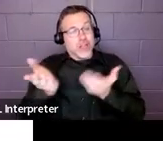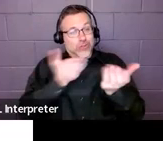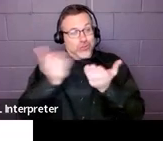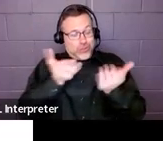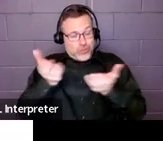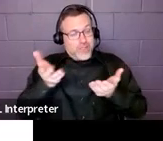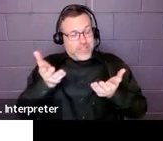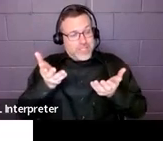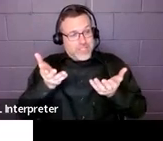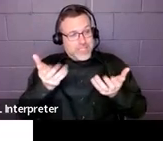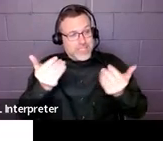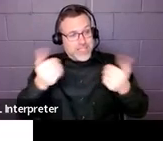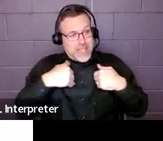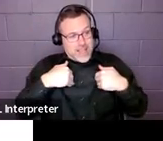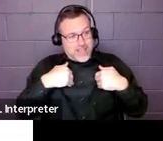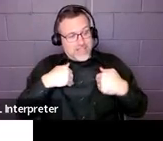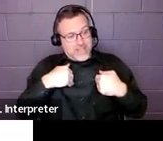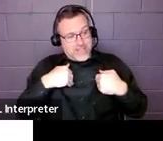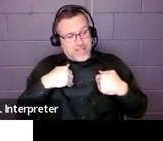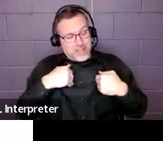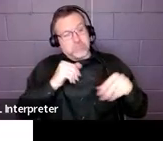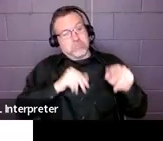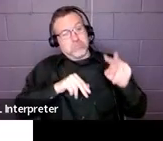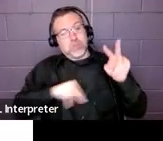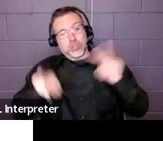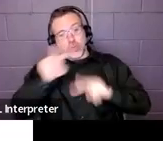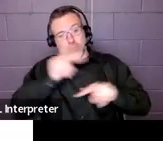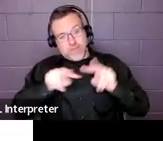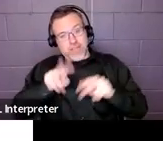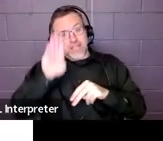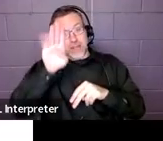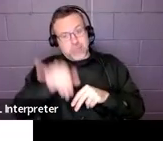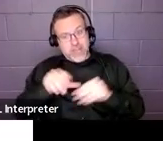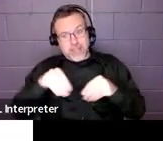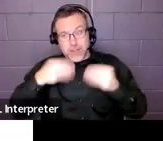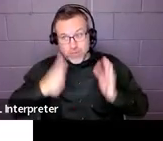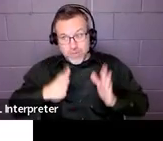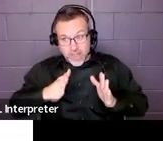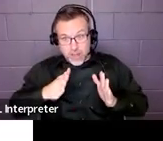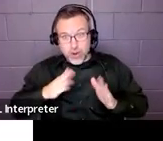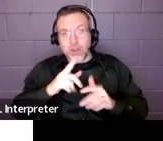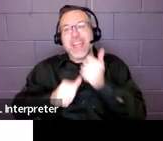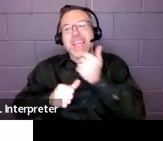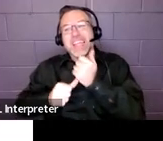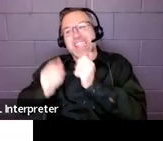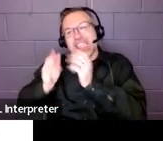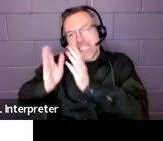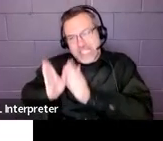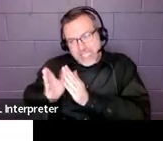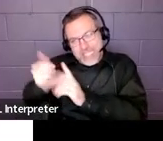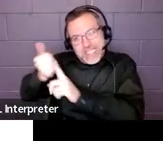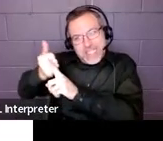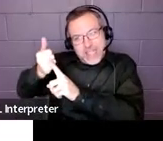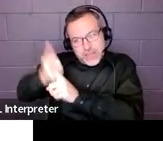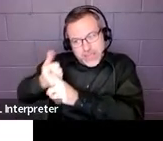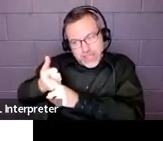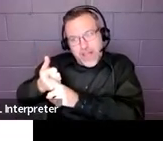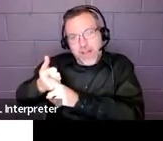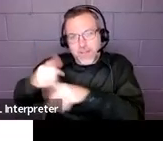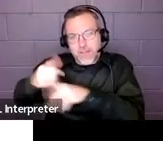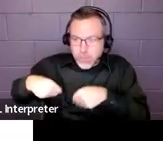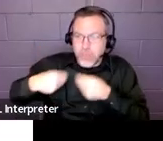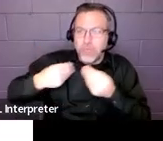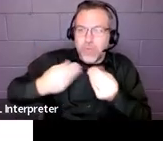supervised by the related service provider, it's the assistant who's giving those services supporting the child.